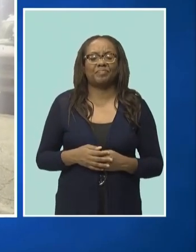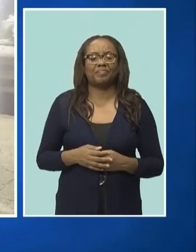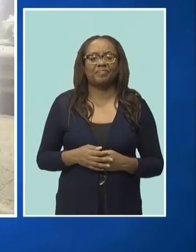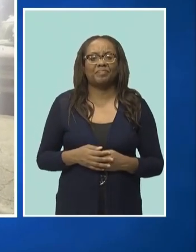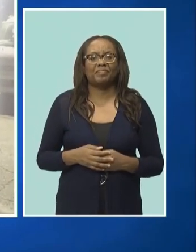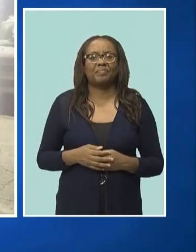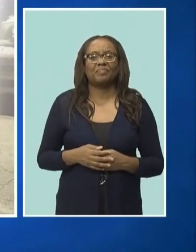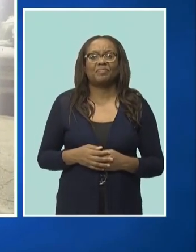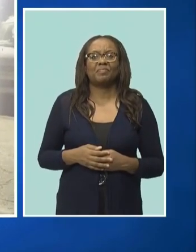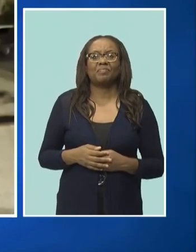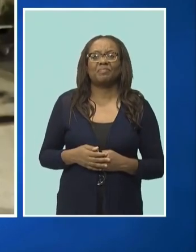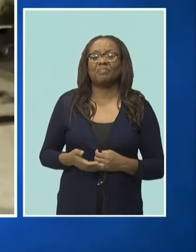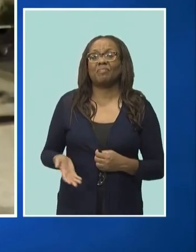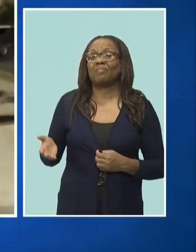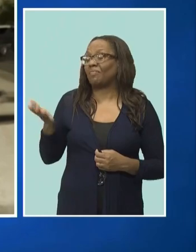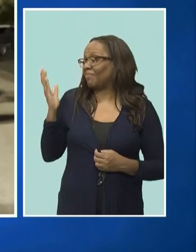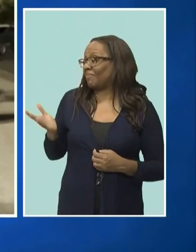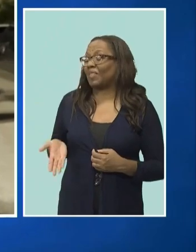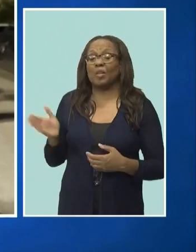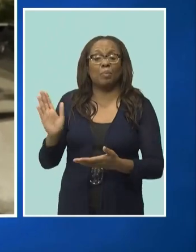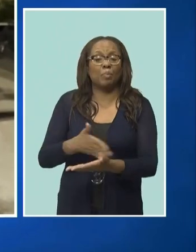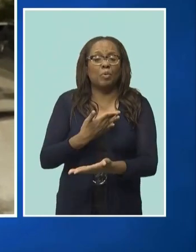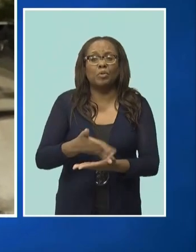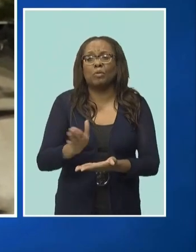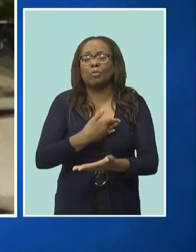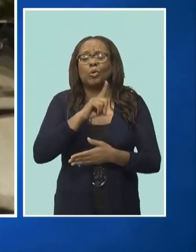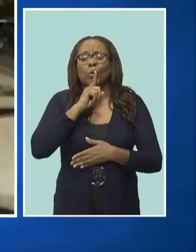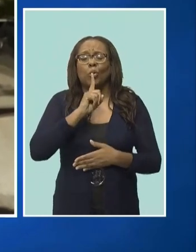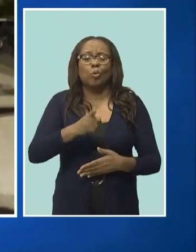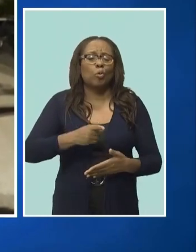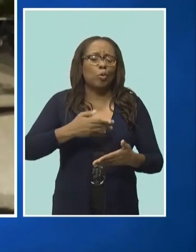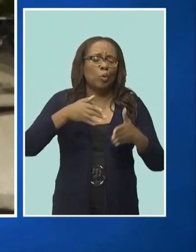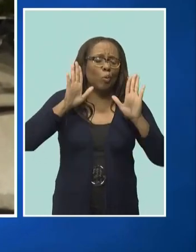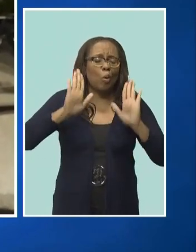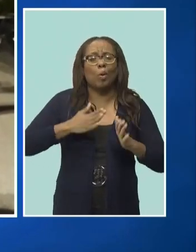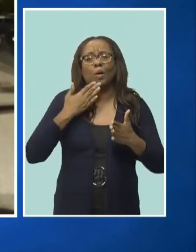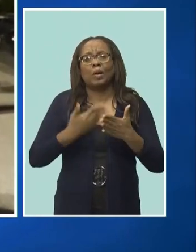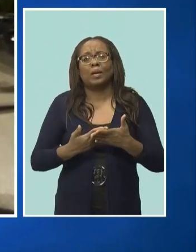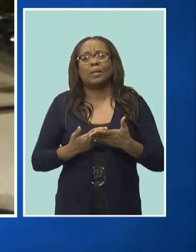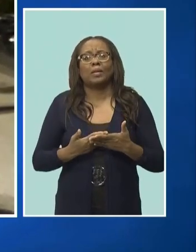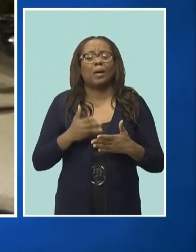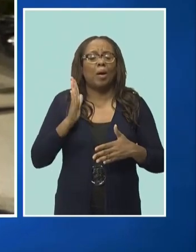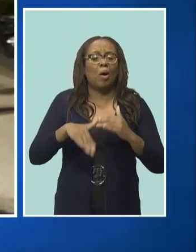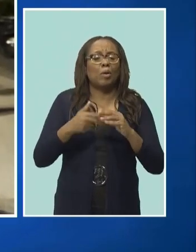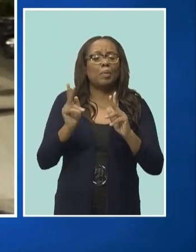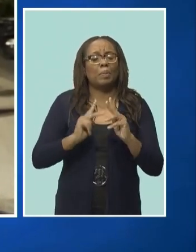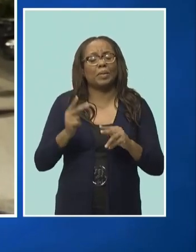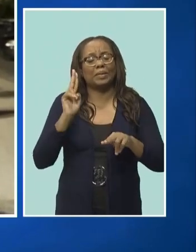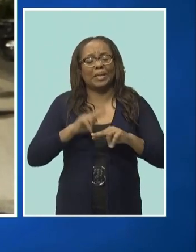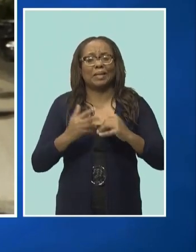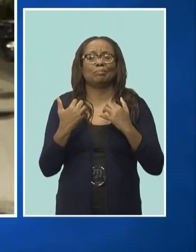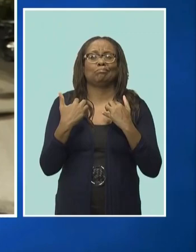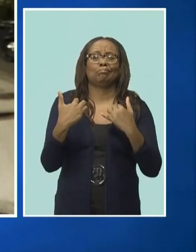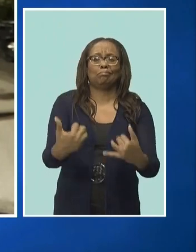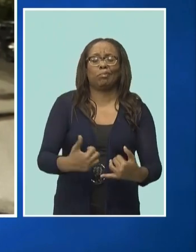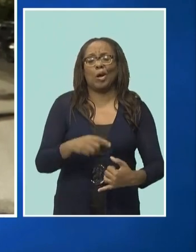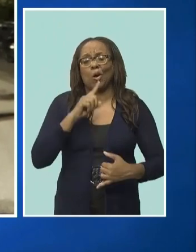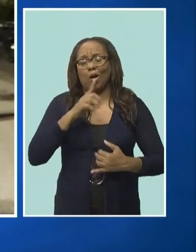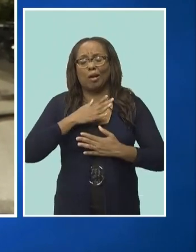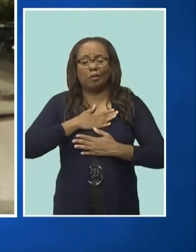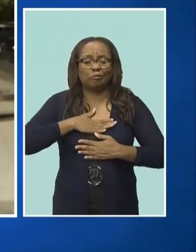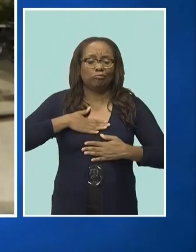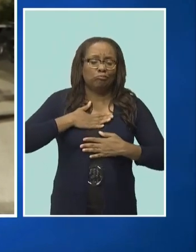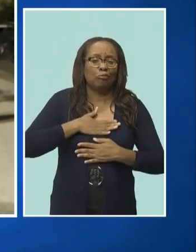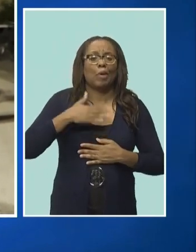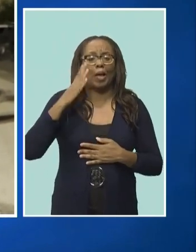and you can see that the audience is very much an integral part of all that has happened here tonight. I think